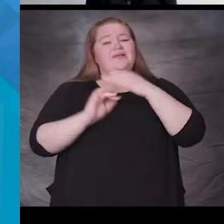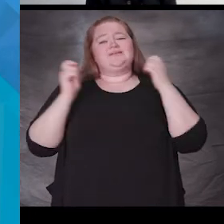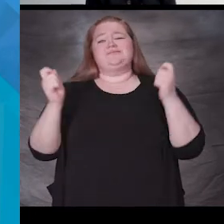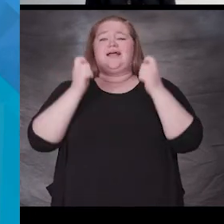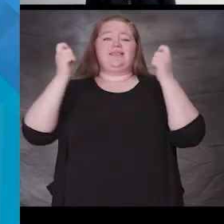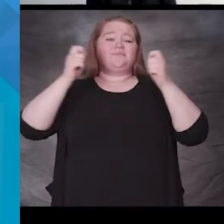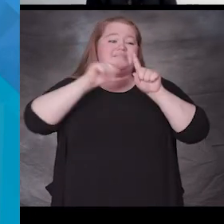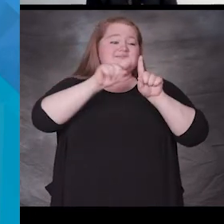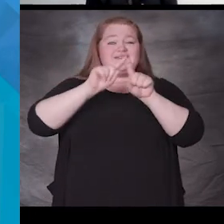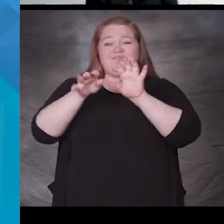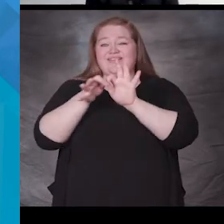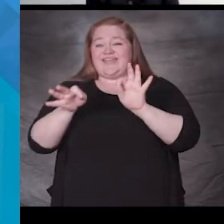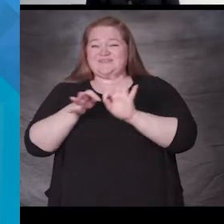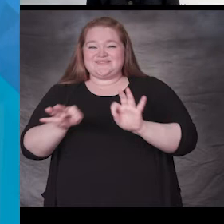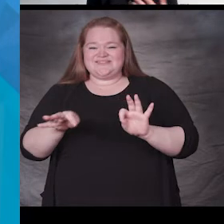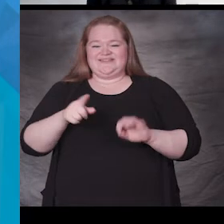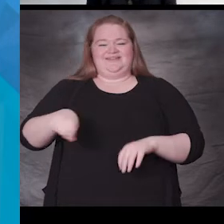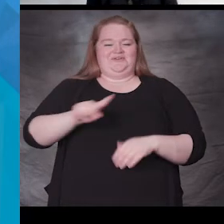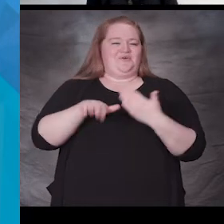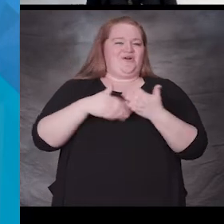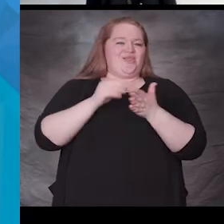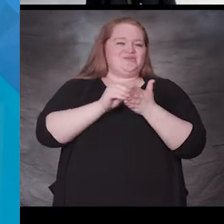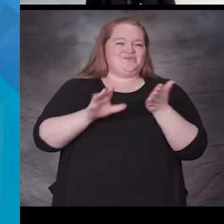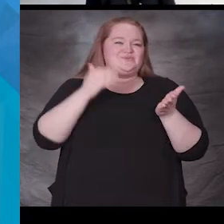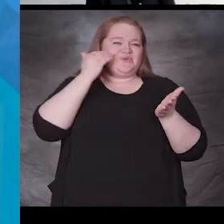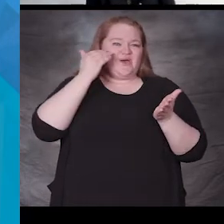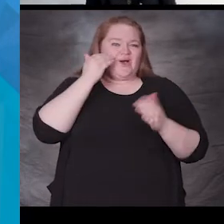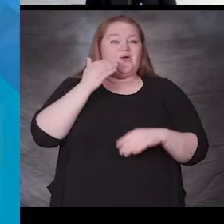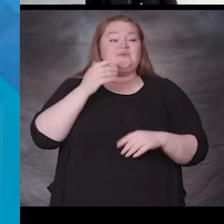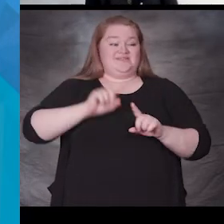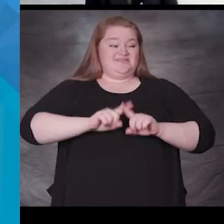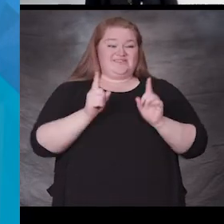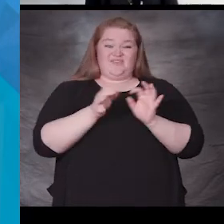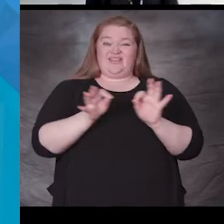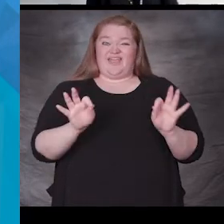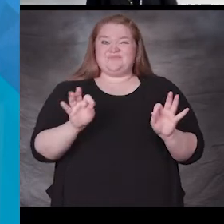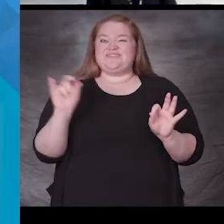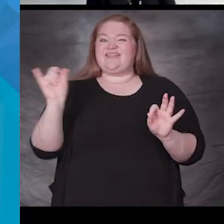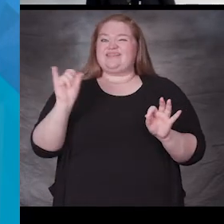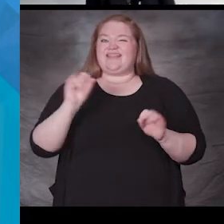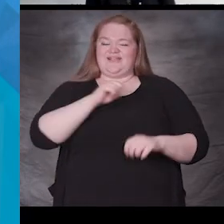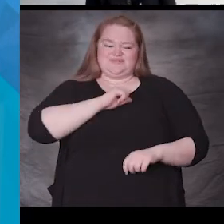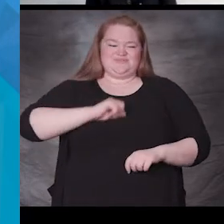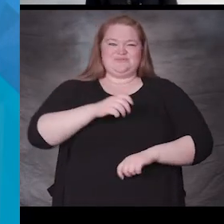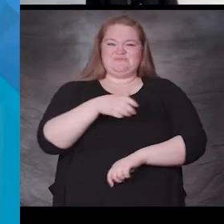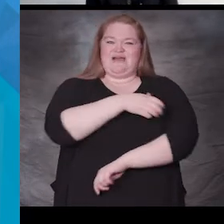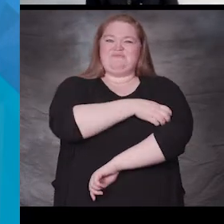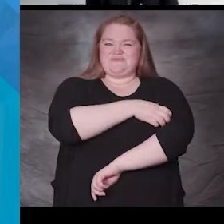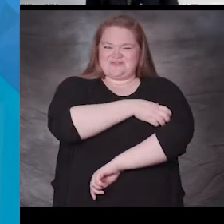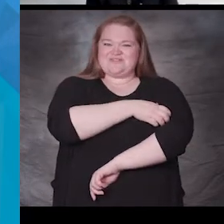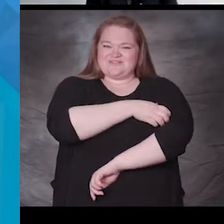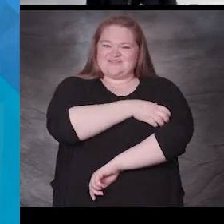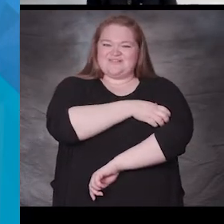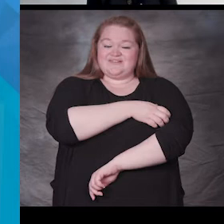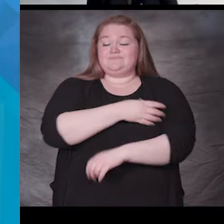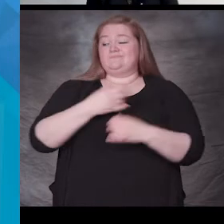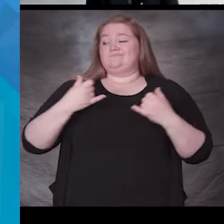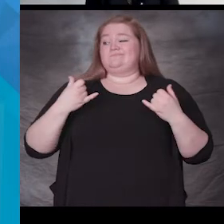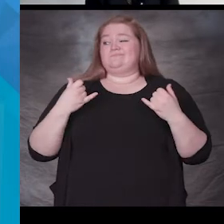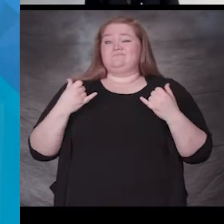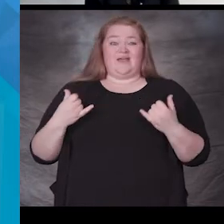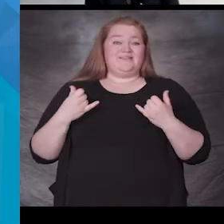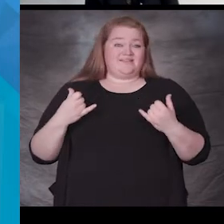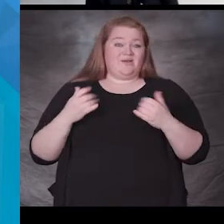and as my students know they are seen as their superpowers. Currently we have over 100 students